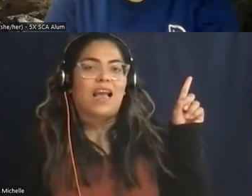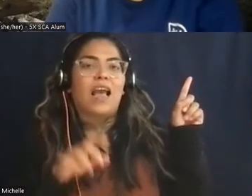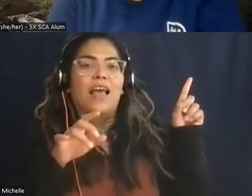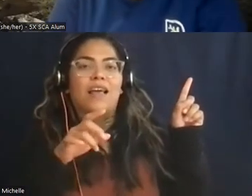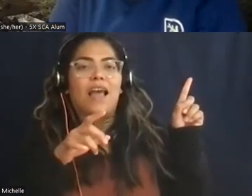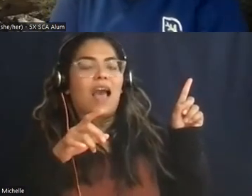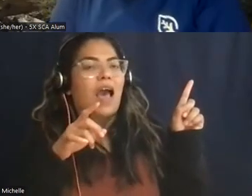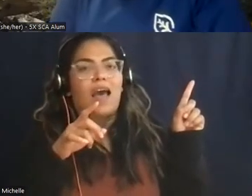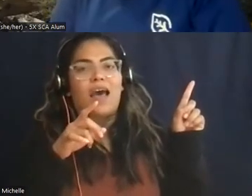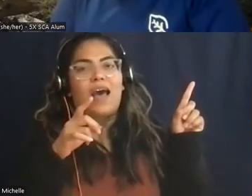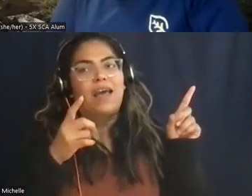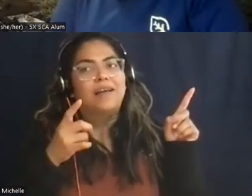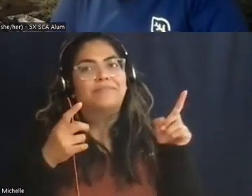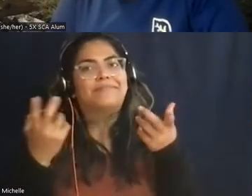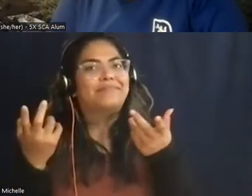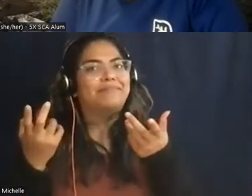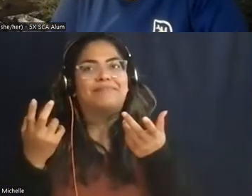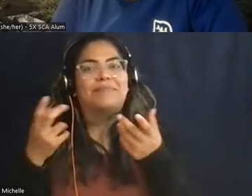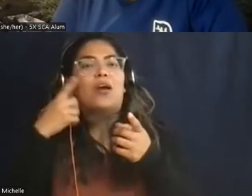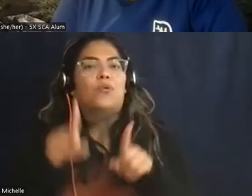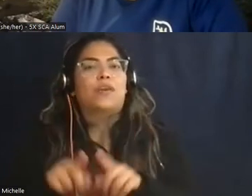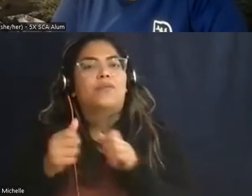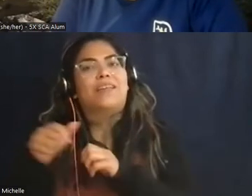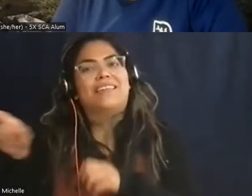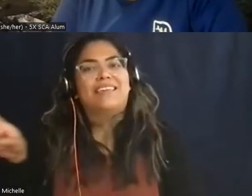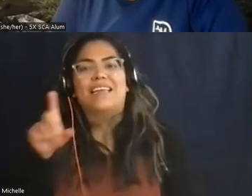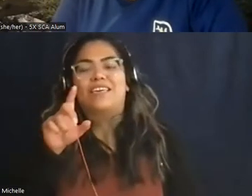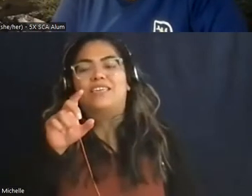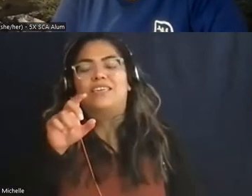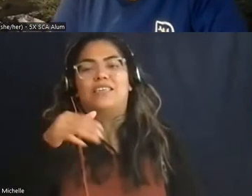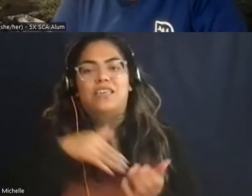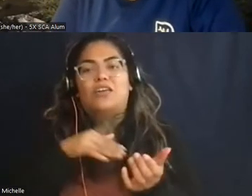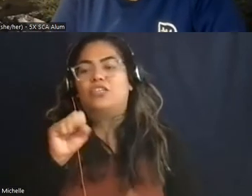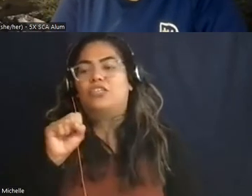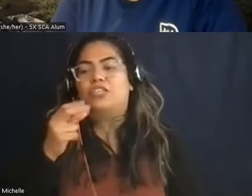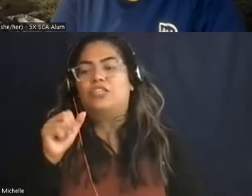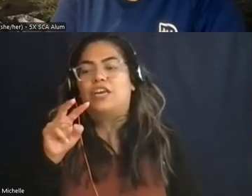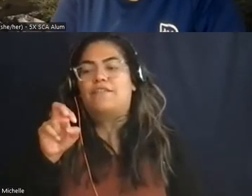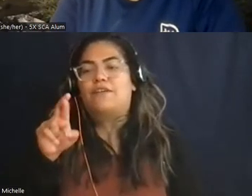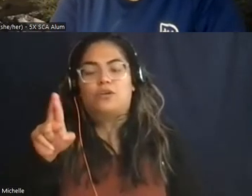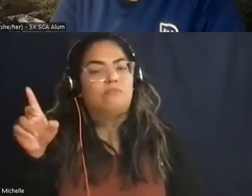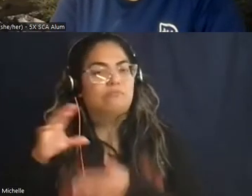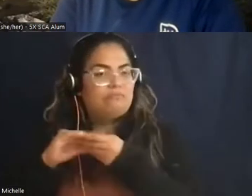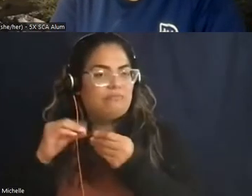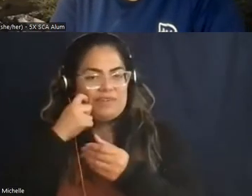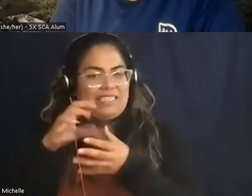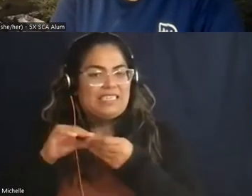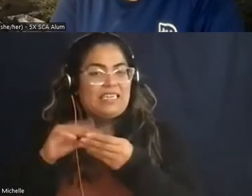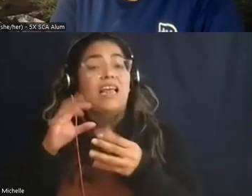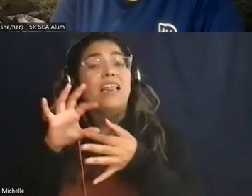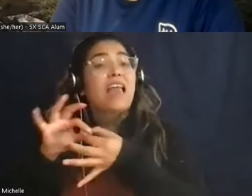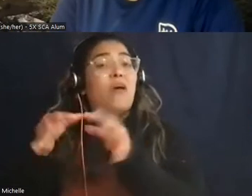echo what dr shaver said um i think networking is so um important within our field and um